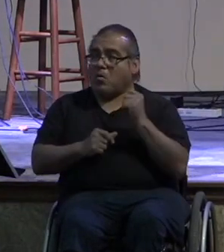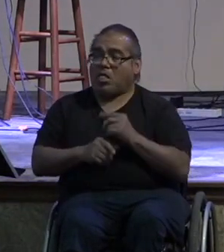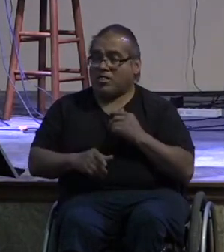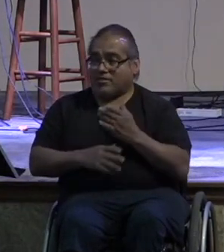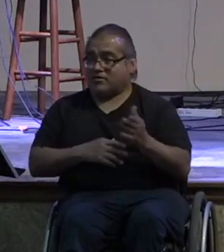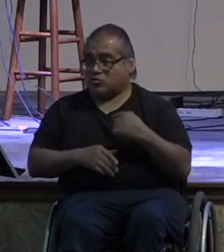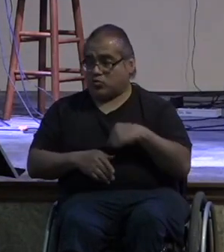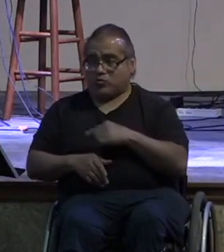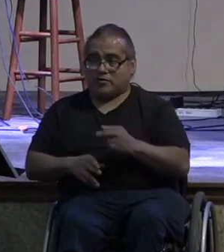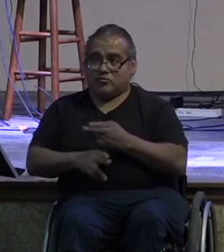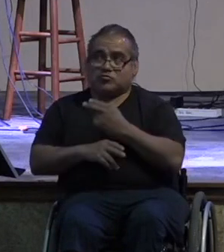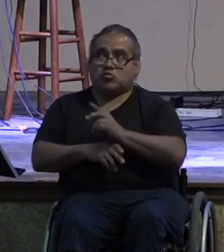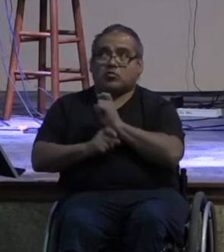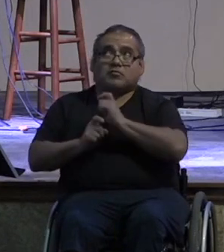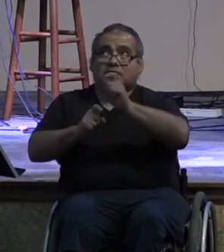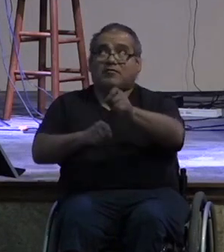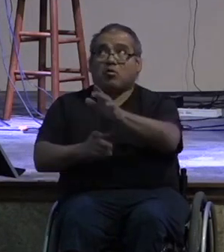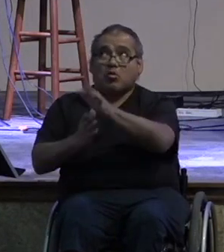and work and serve in his kingdom